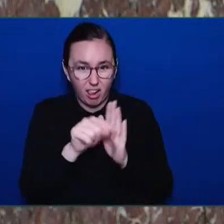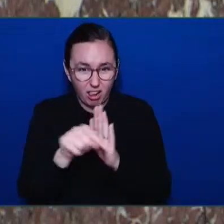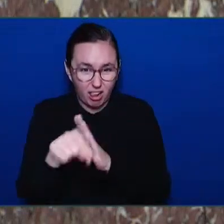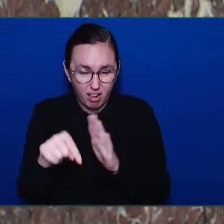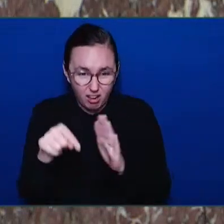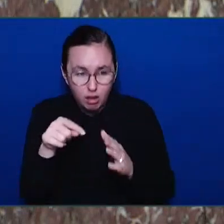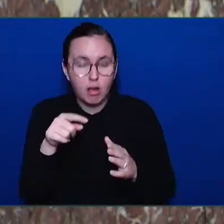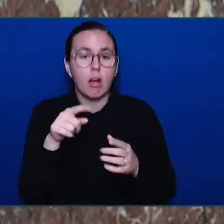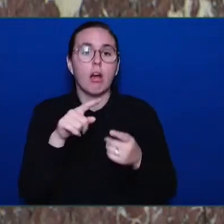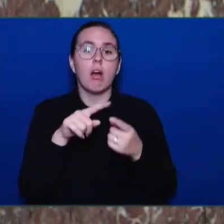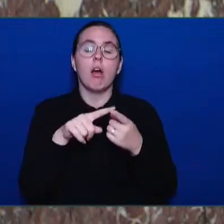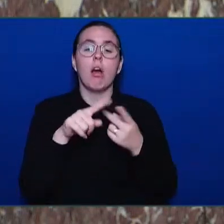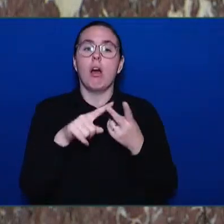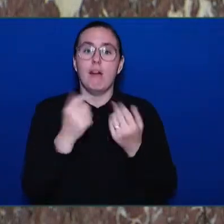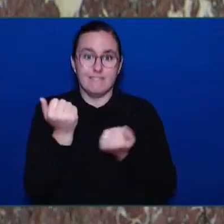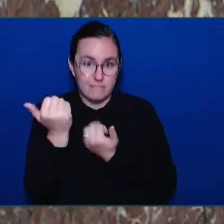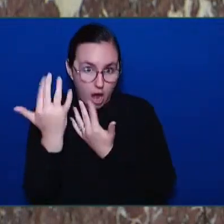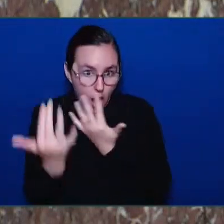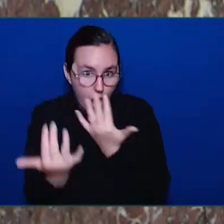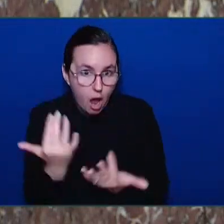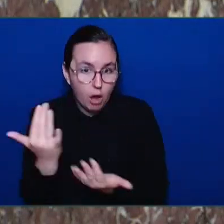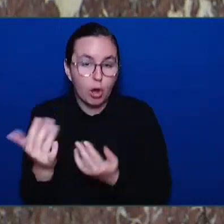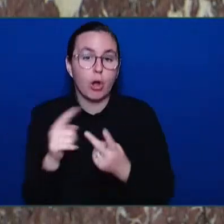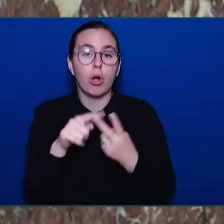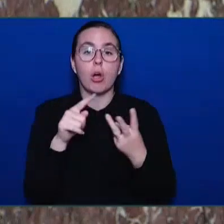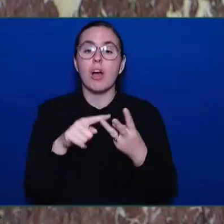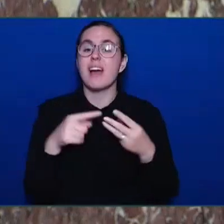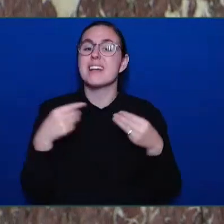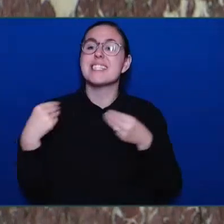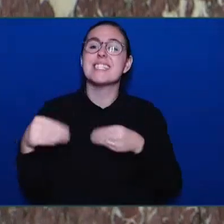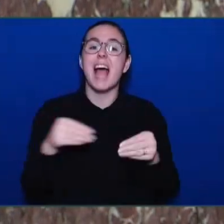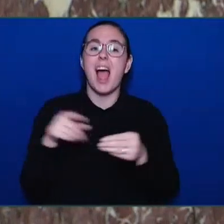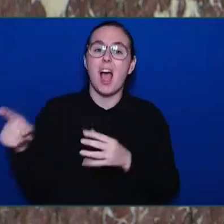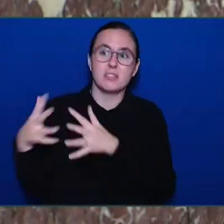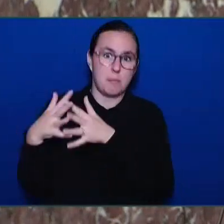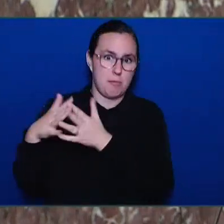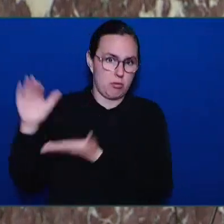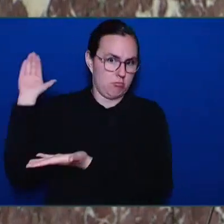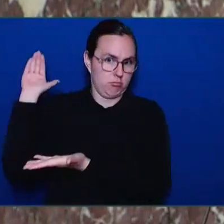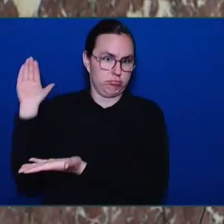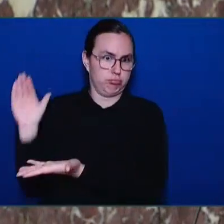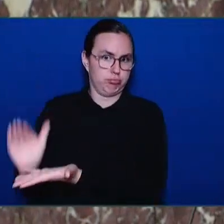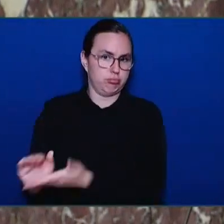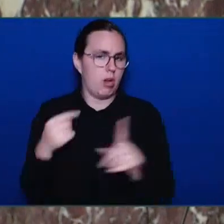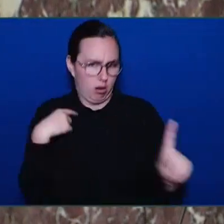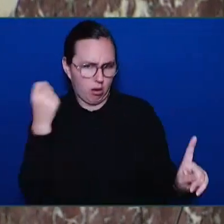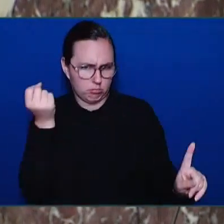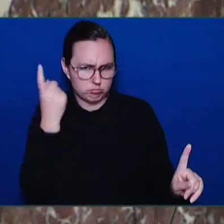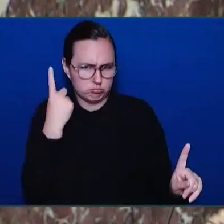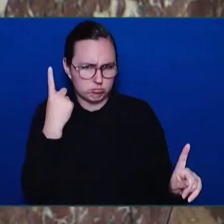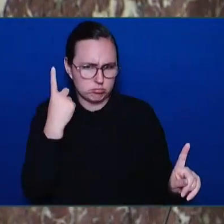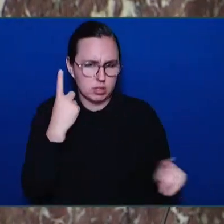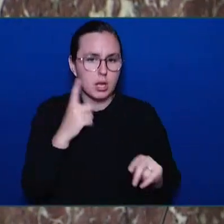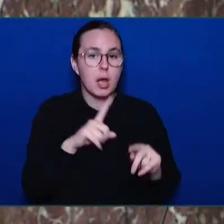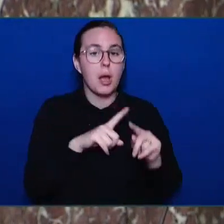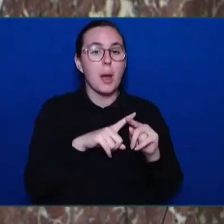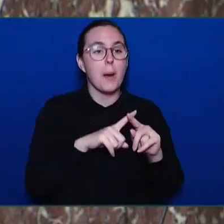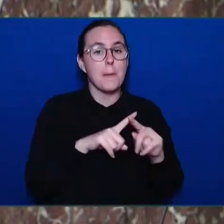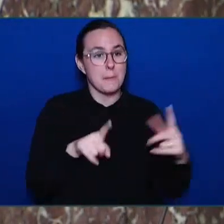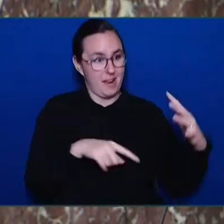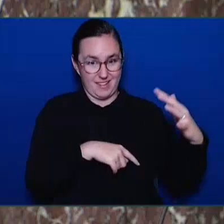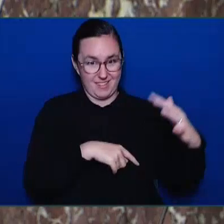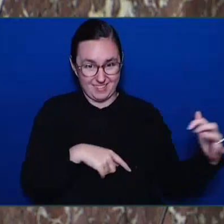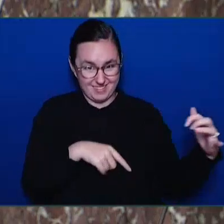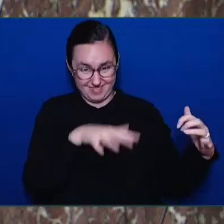me be very clear. This side of the house has nothing to learn about the forestry sector from that side of the